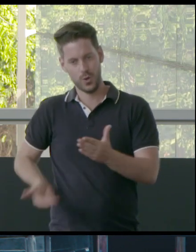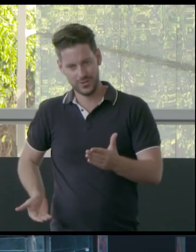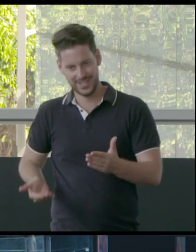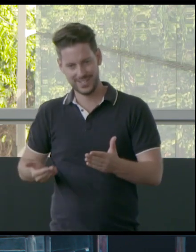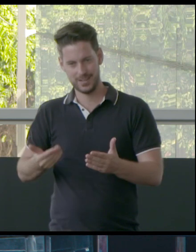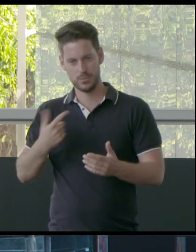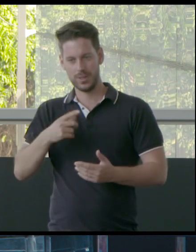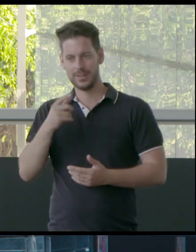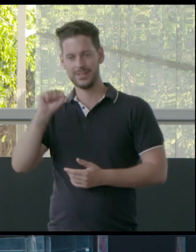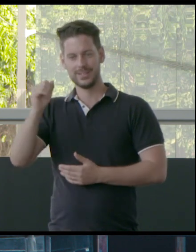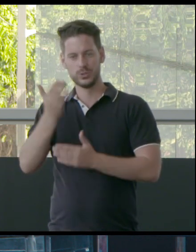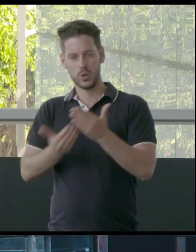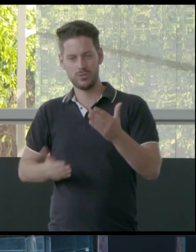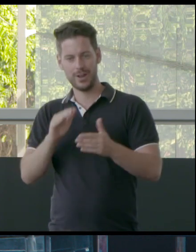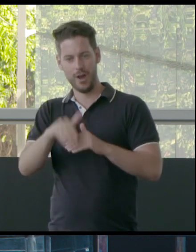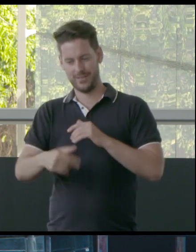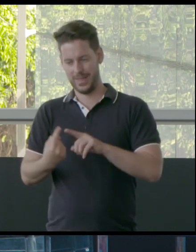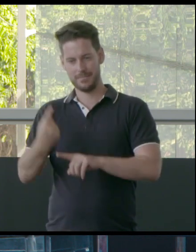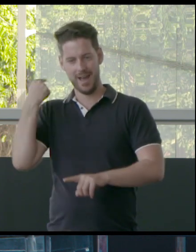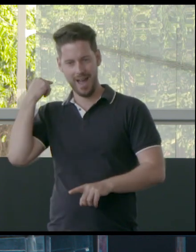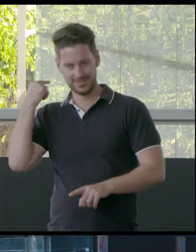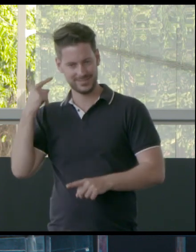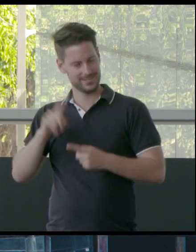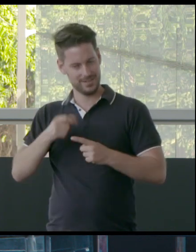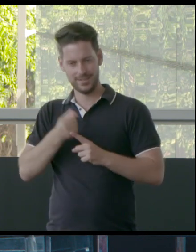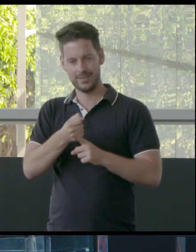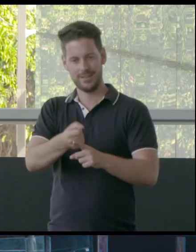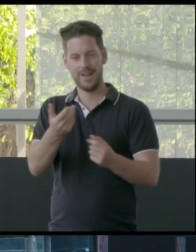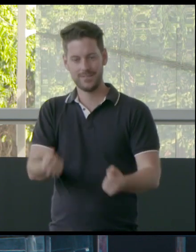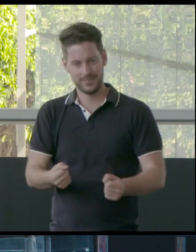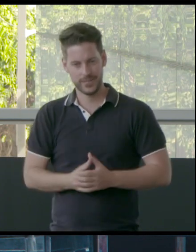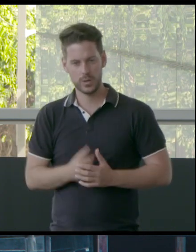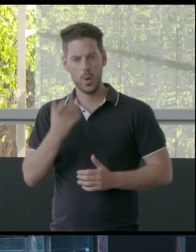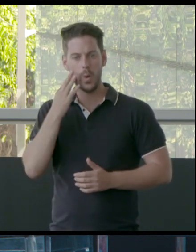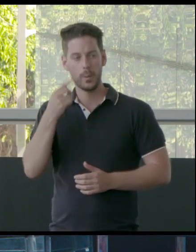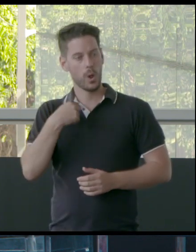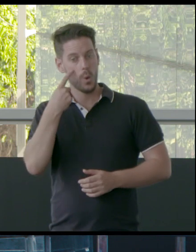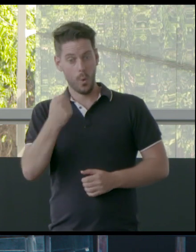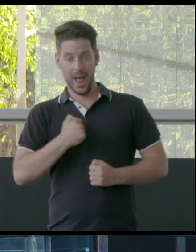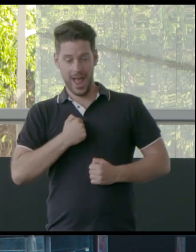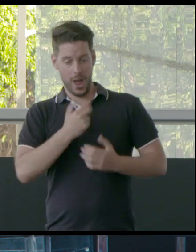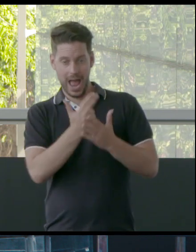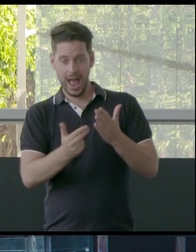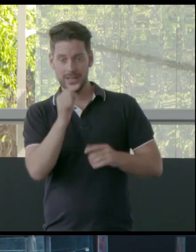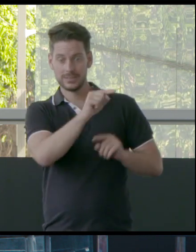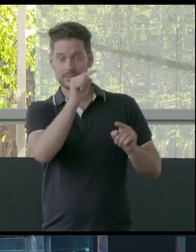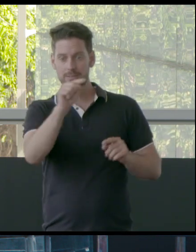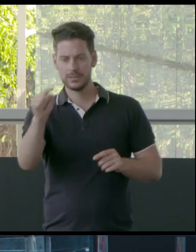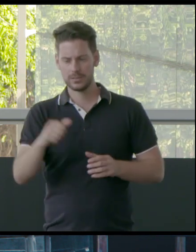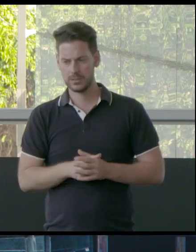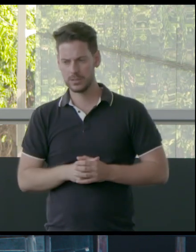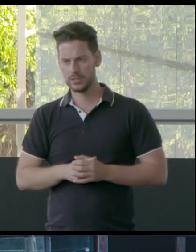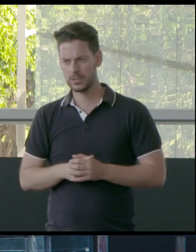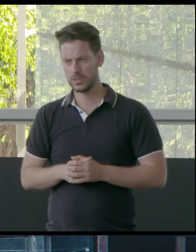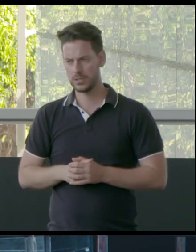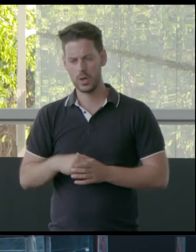Because of that narrative. And so I think it's really, really important that when we look at our artwork, while we may